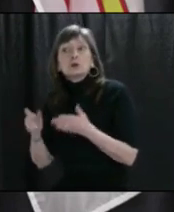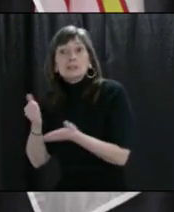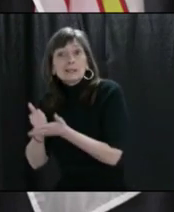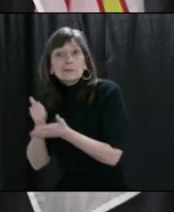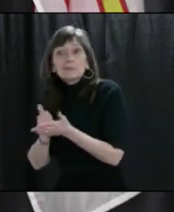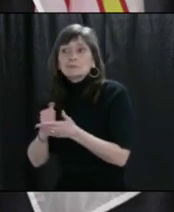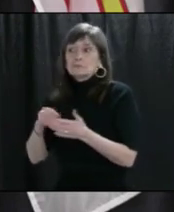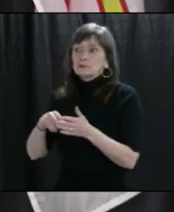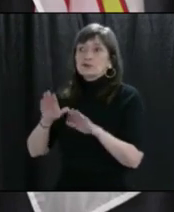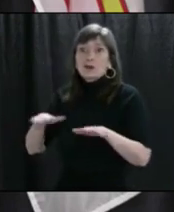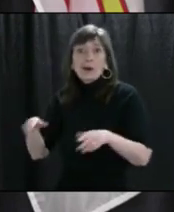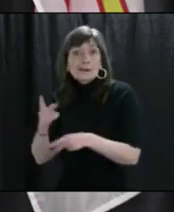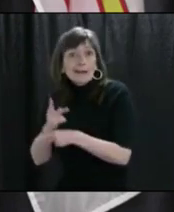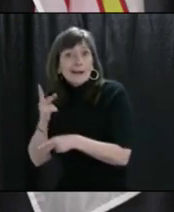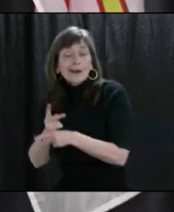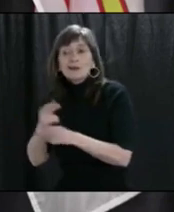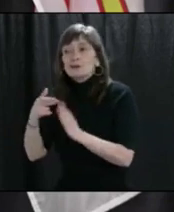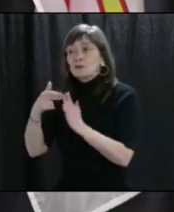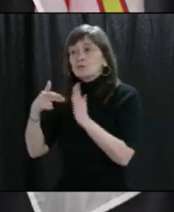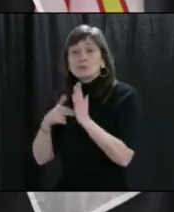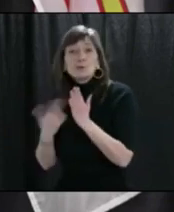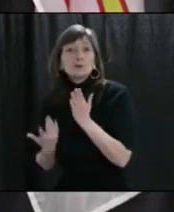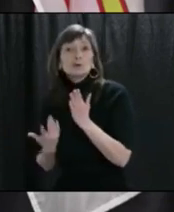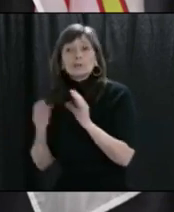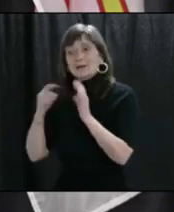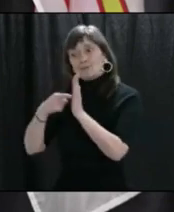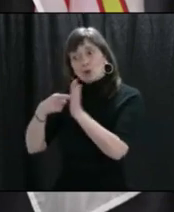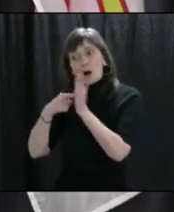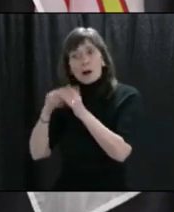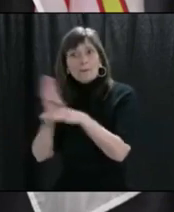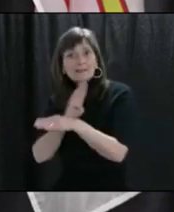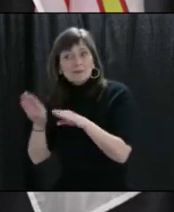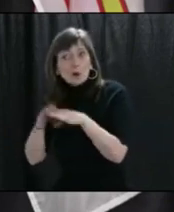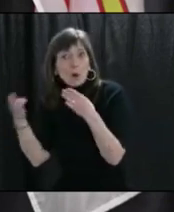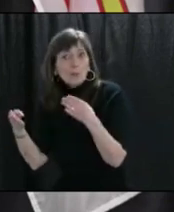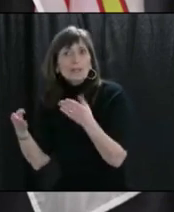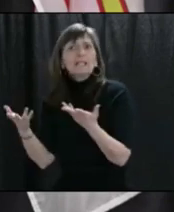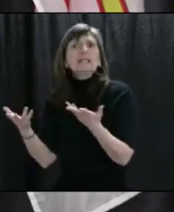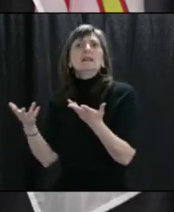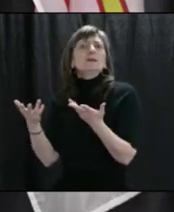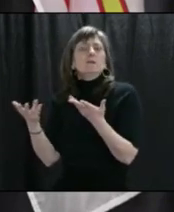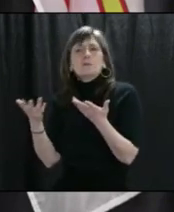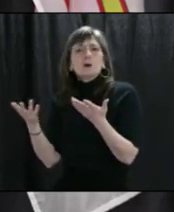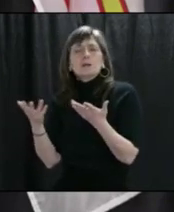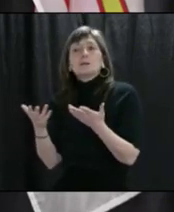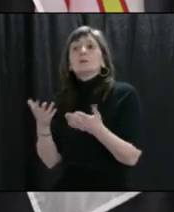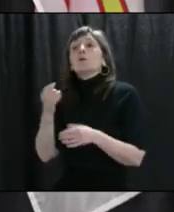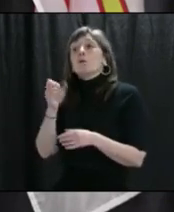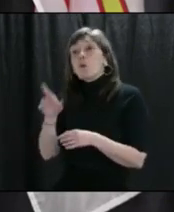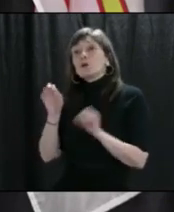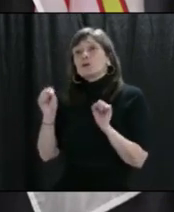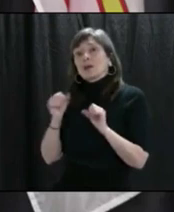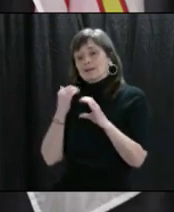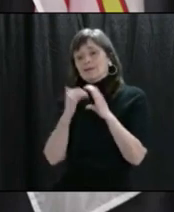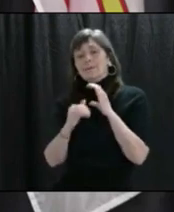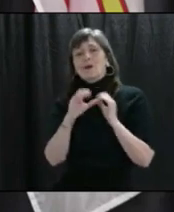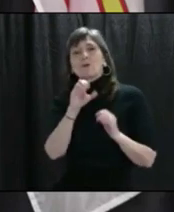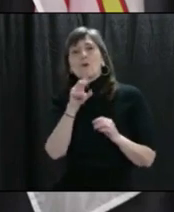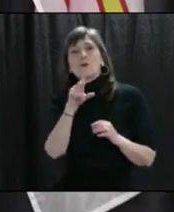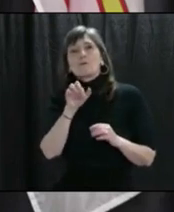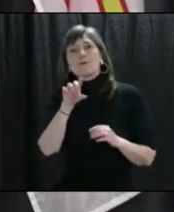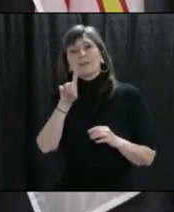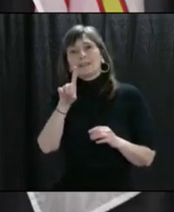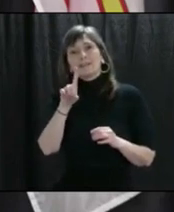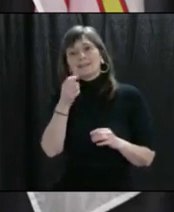about child care, routine rules and guidelines. And you can also email COVID-19 info, that's at our